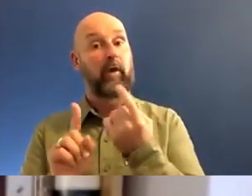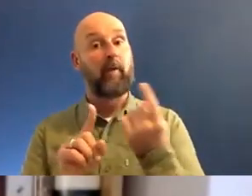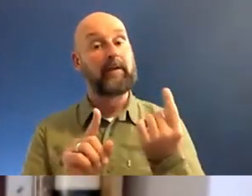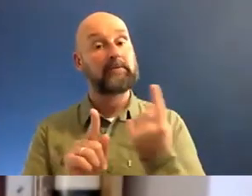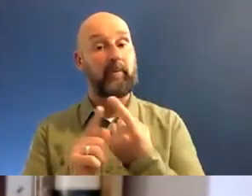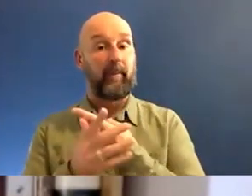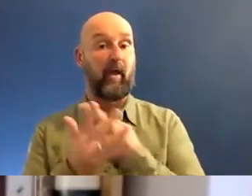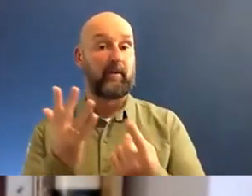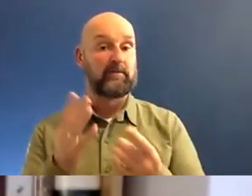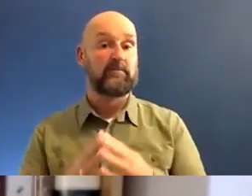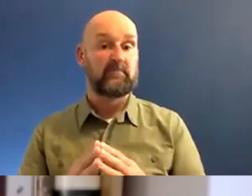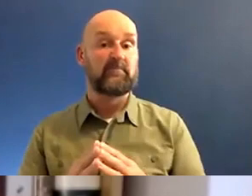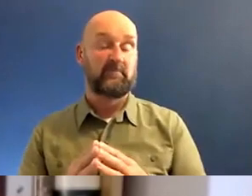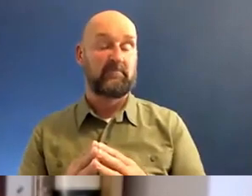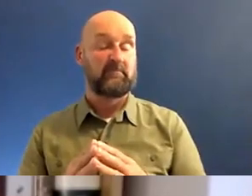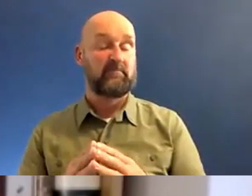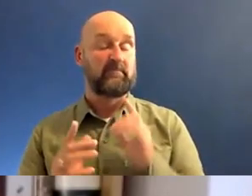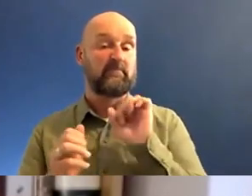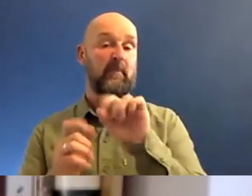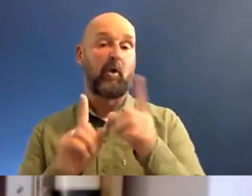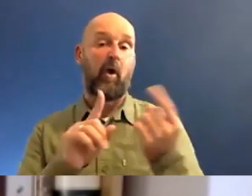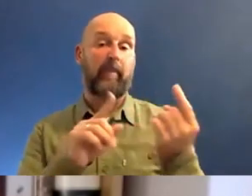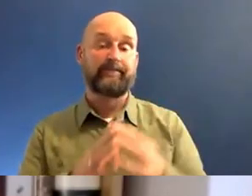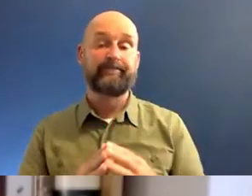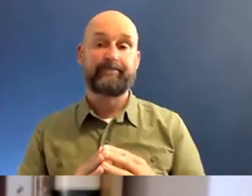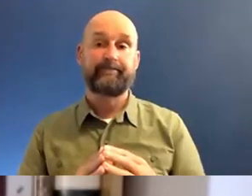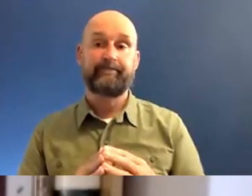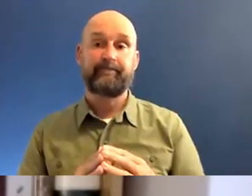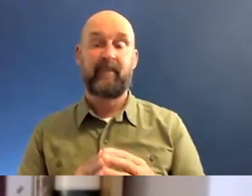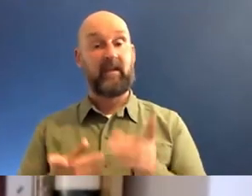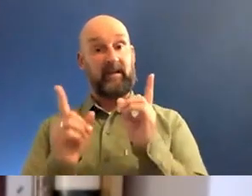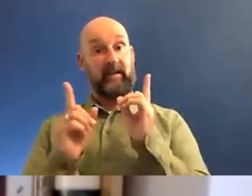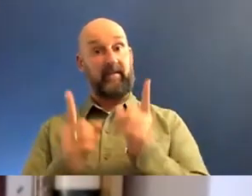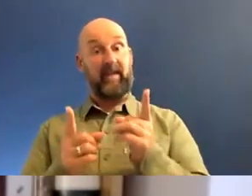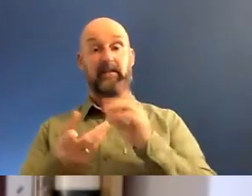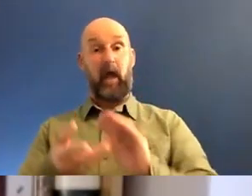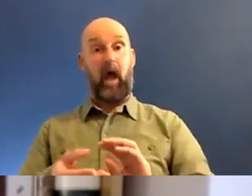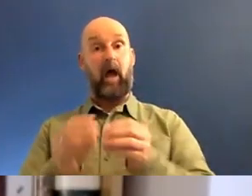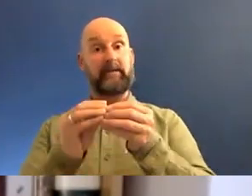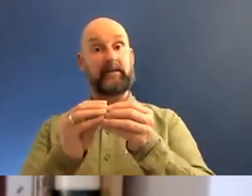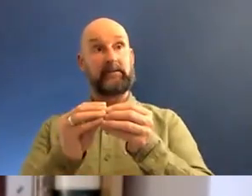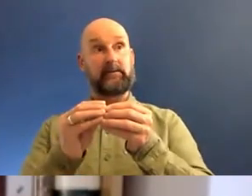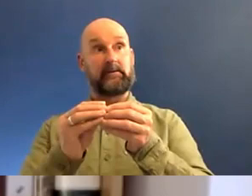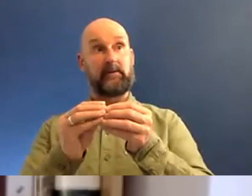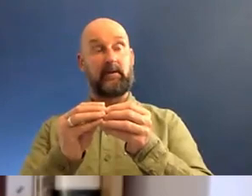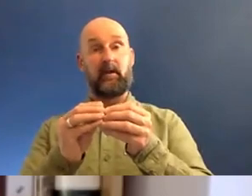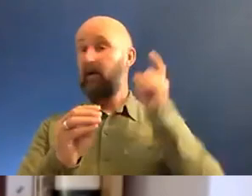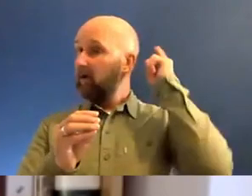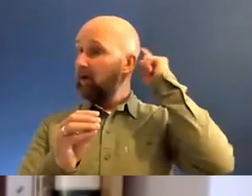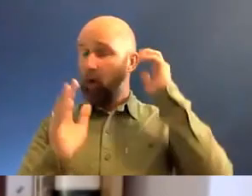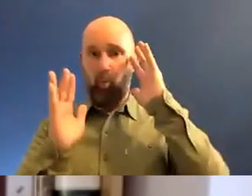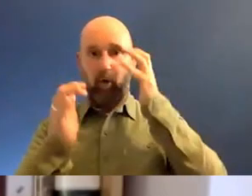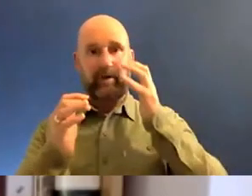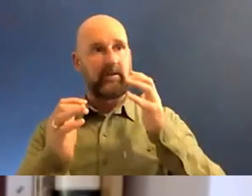other people's comments. And clearly the idea that for artists to be constantly concerned, worried,